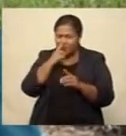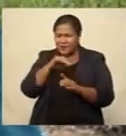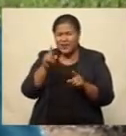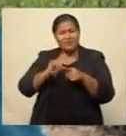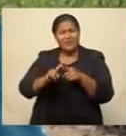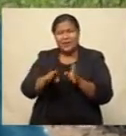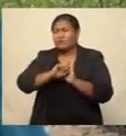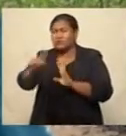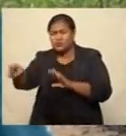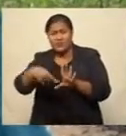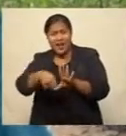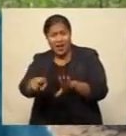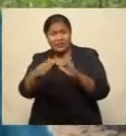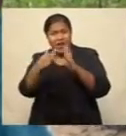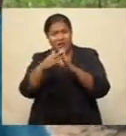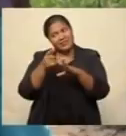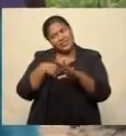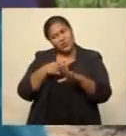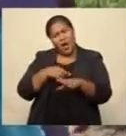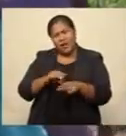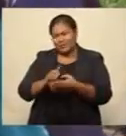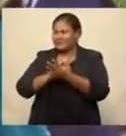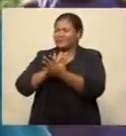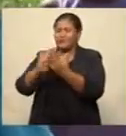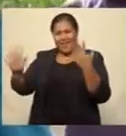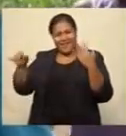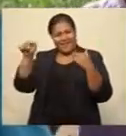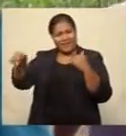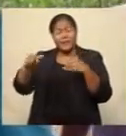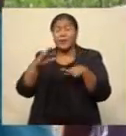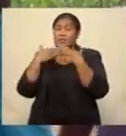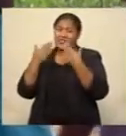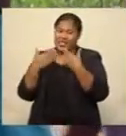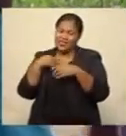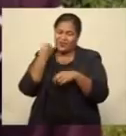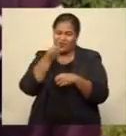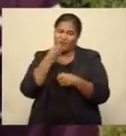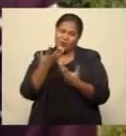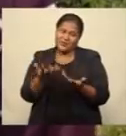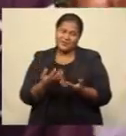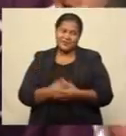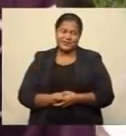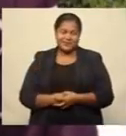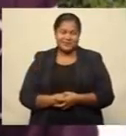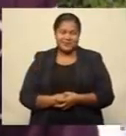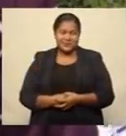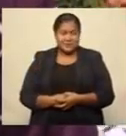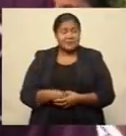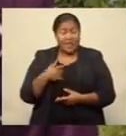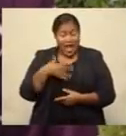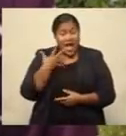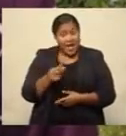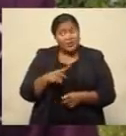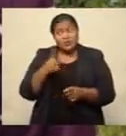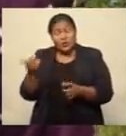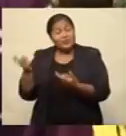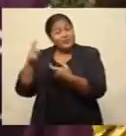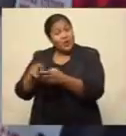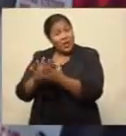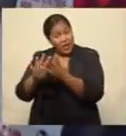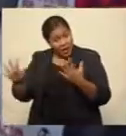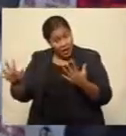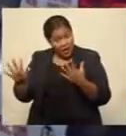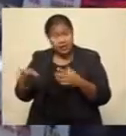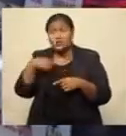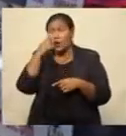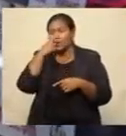out of their homes to get their ration. That's why we lined up. We're thankful for the ration. I had to go join the line and